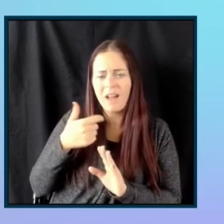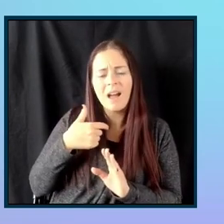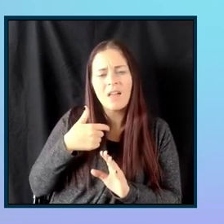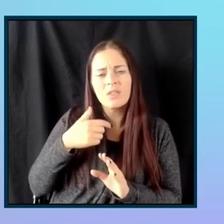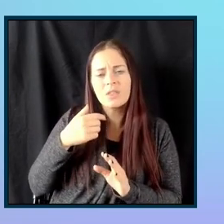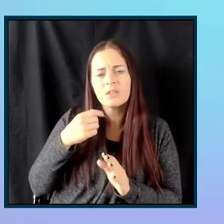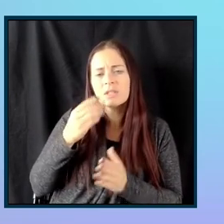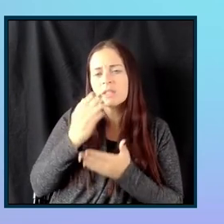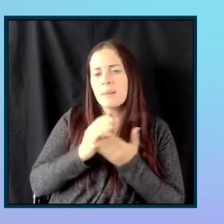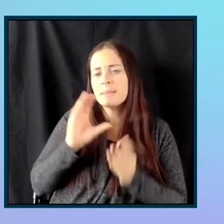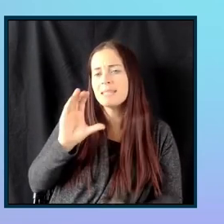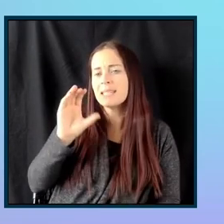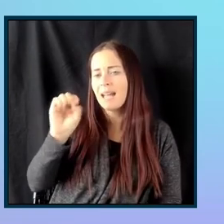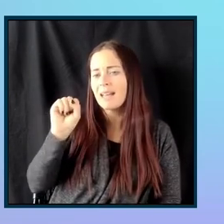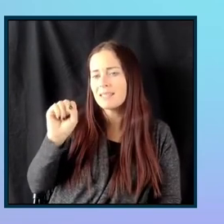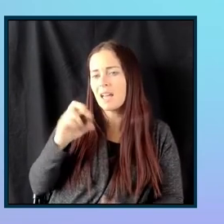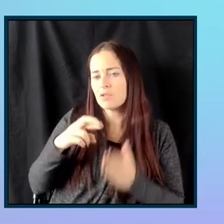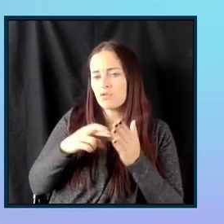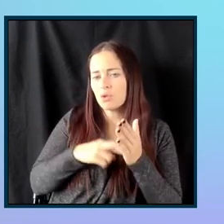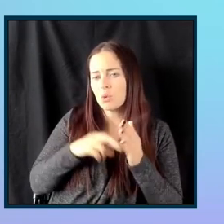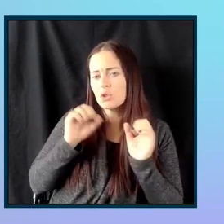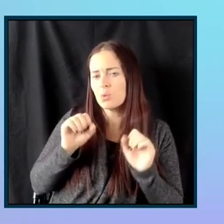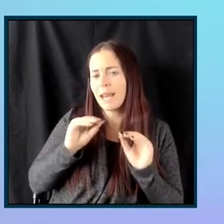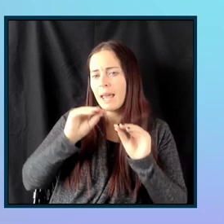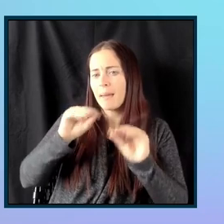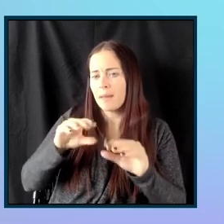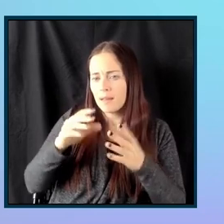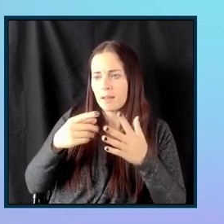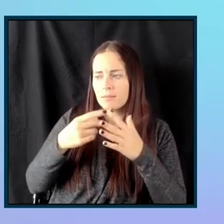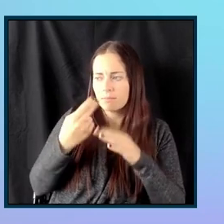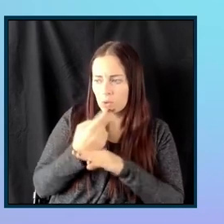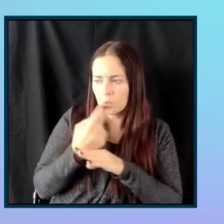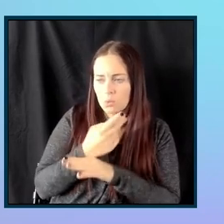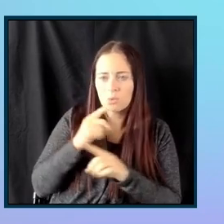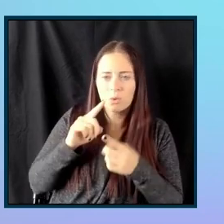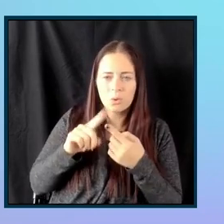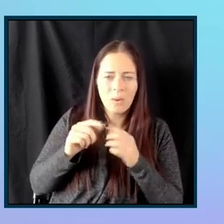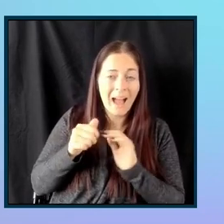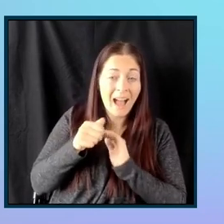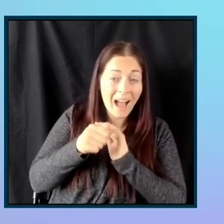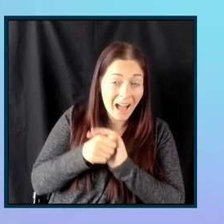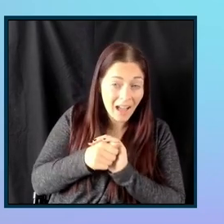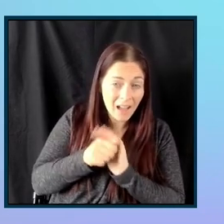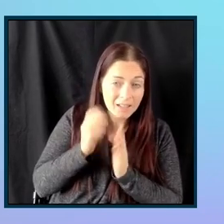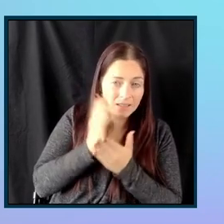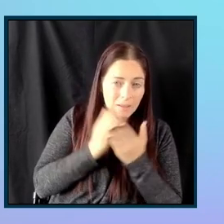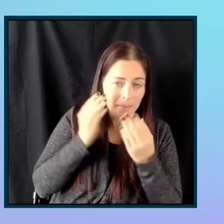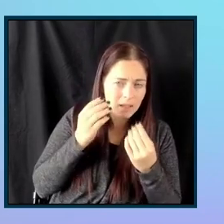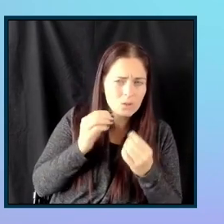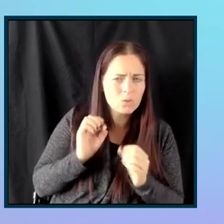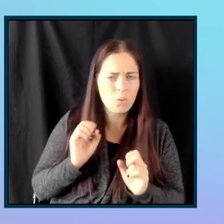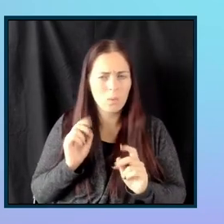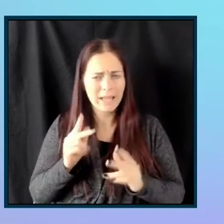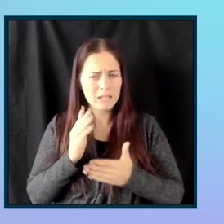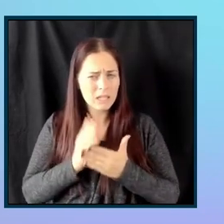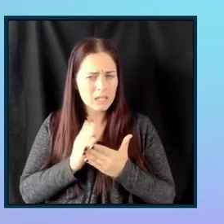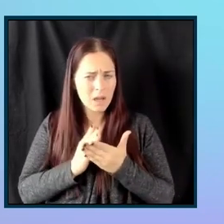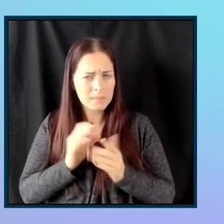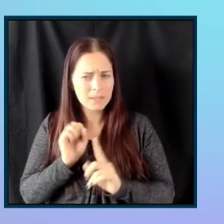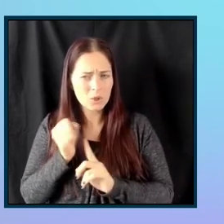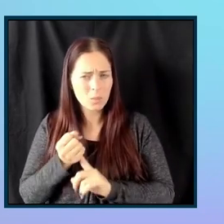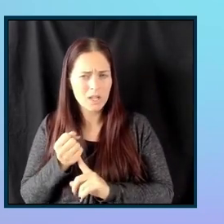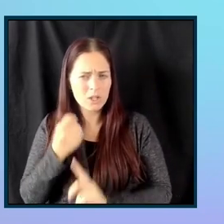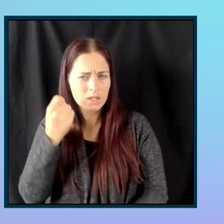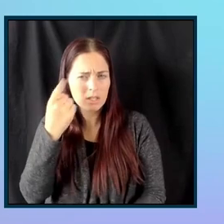CSS rules that you can implement to hide some content, um, which is okay in some situations. Um, however,